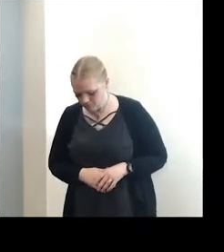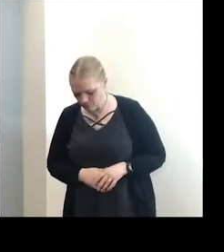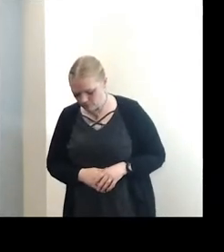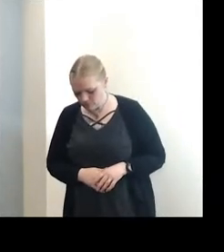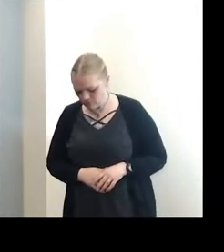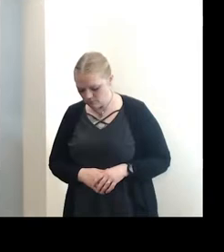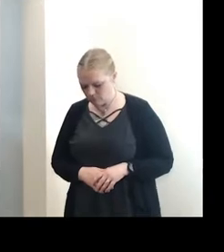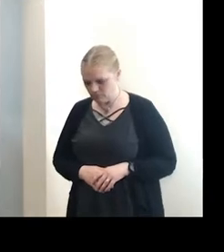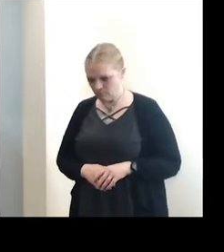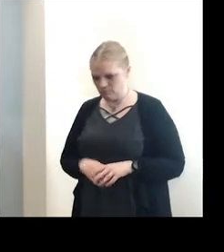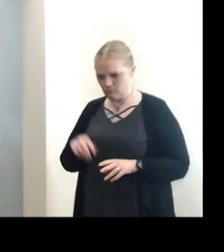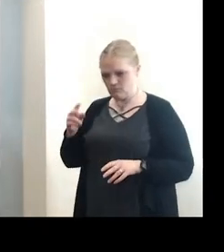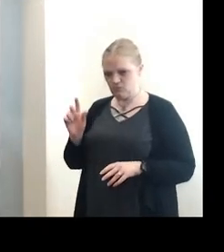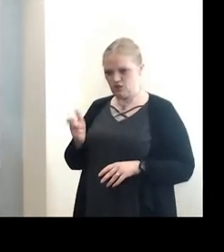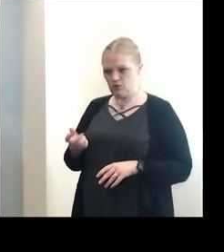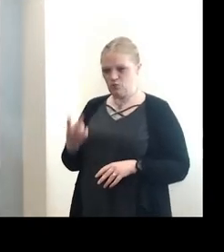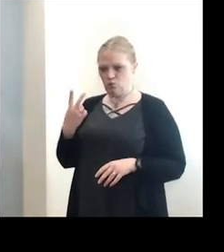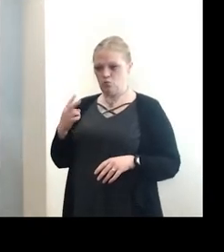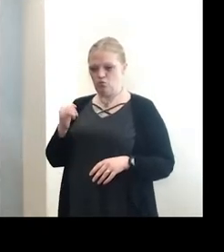Channel 2, Jeff Preval.